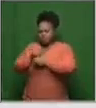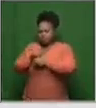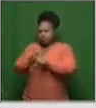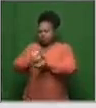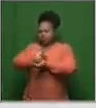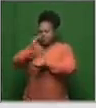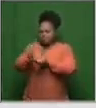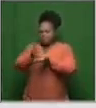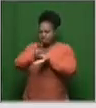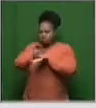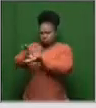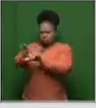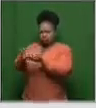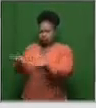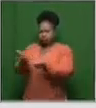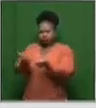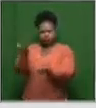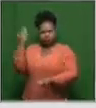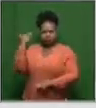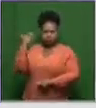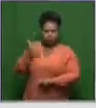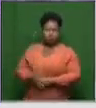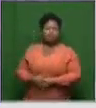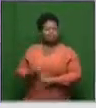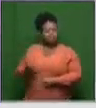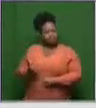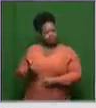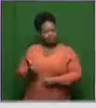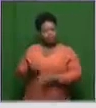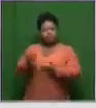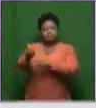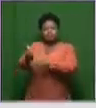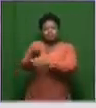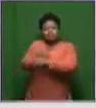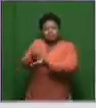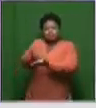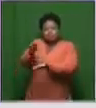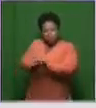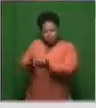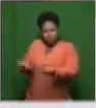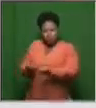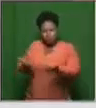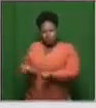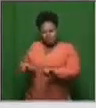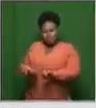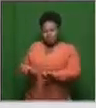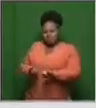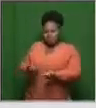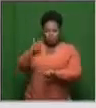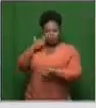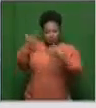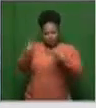very early on and in the process and have pre-booked vaccines out of these facilities